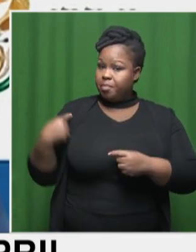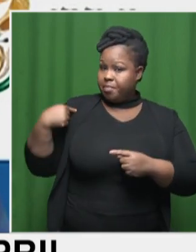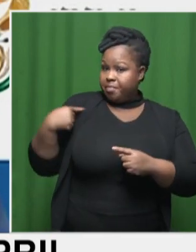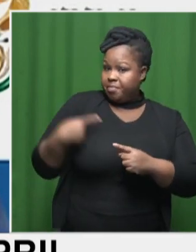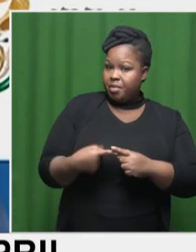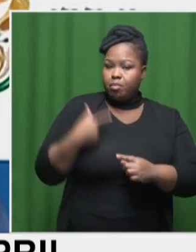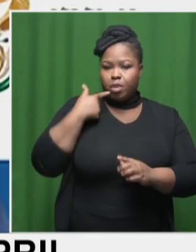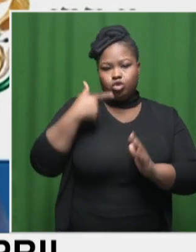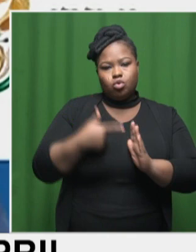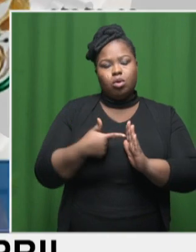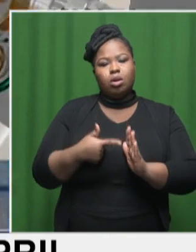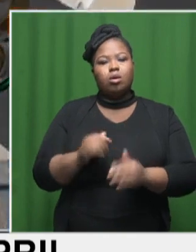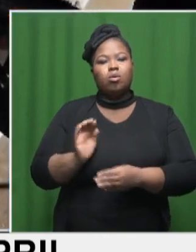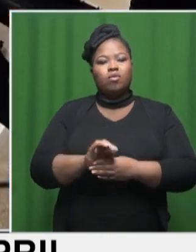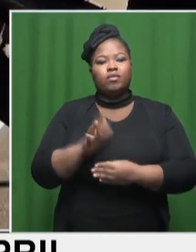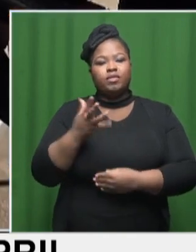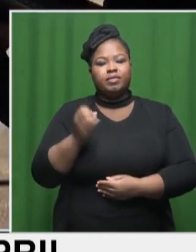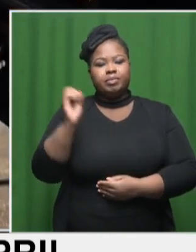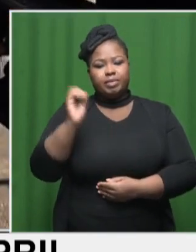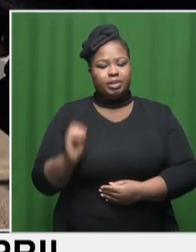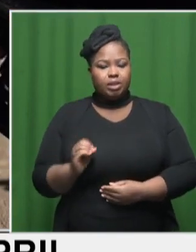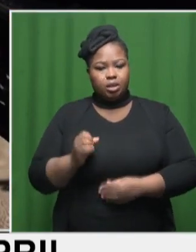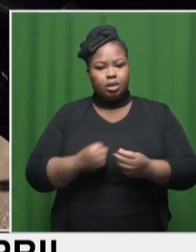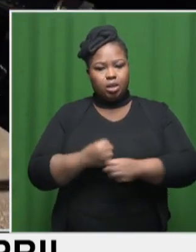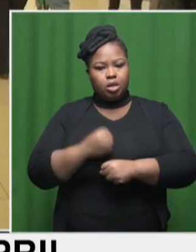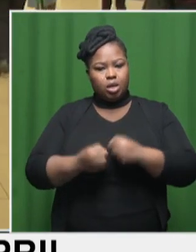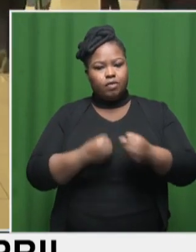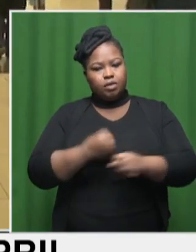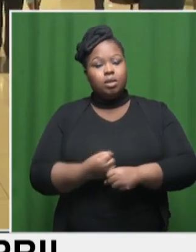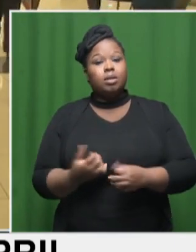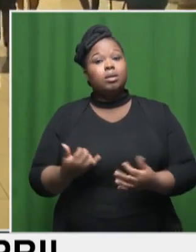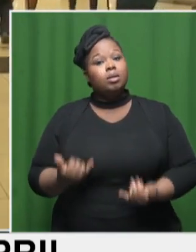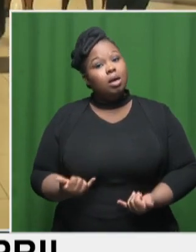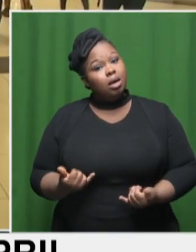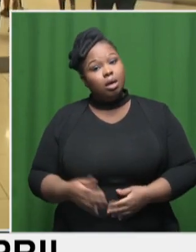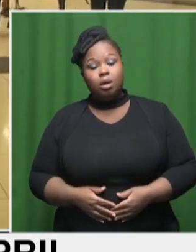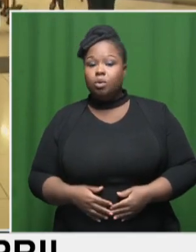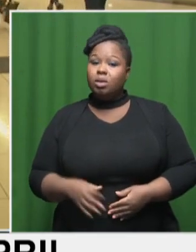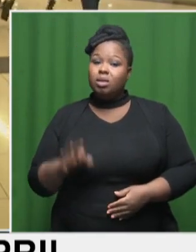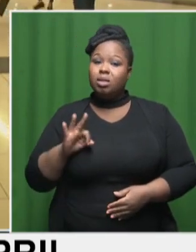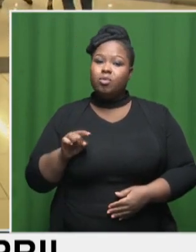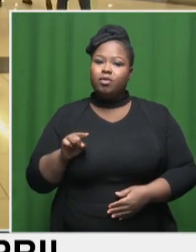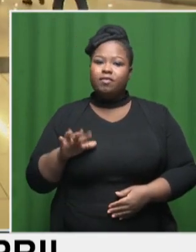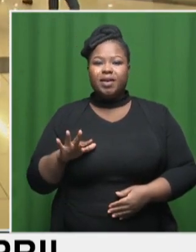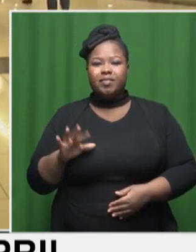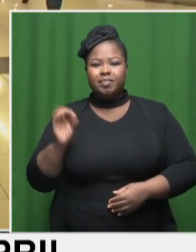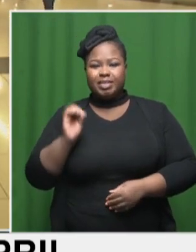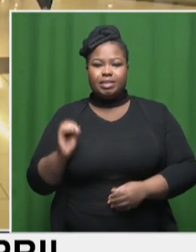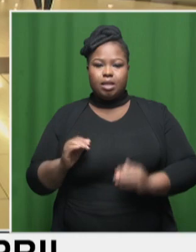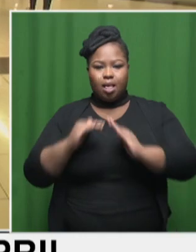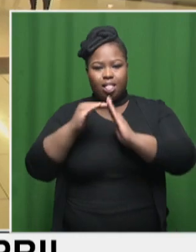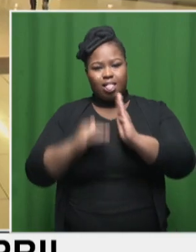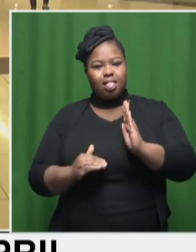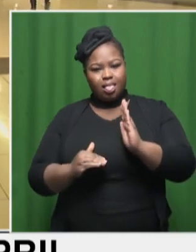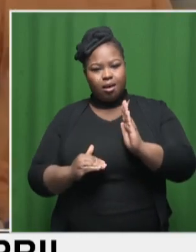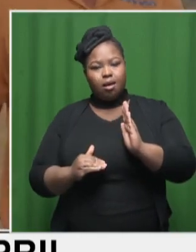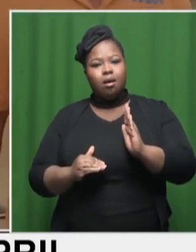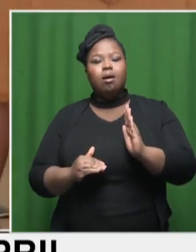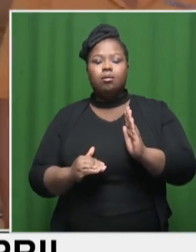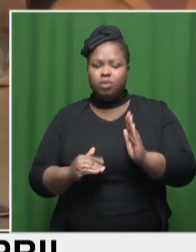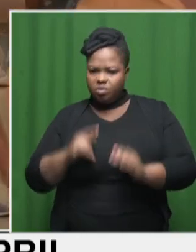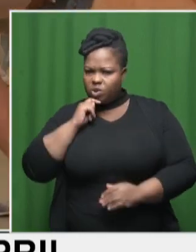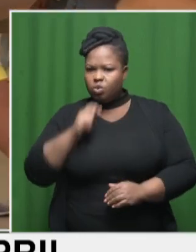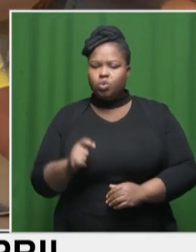fuel inflation was over 50 percent year on year. We're now down to three and a half percent year on year. So there has been a dramatic